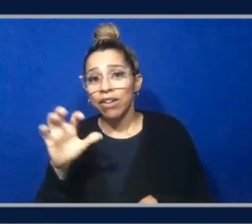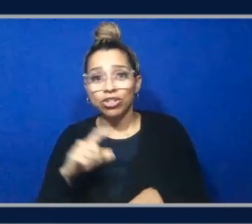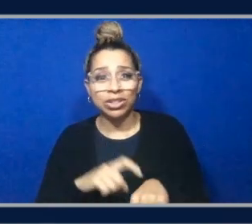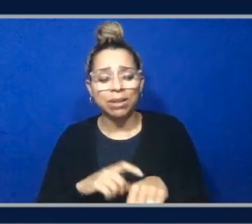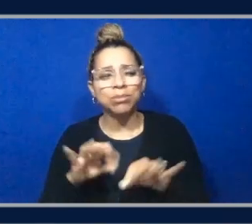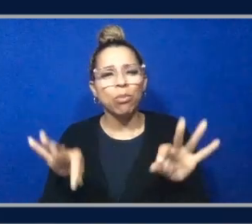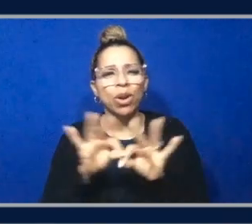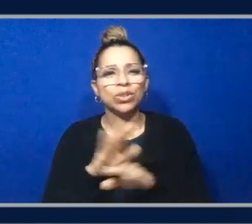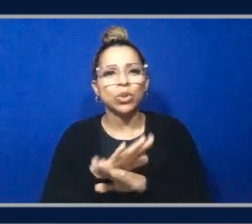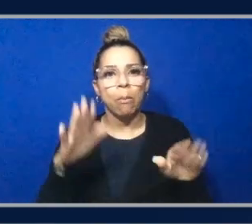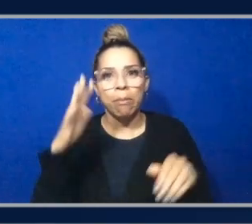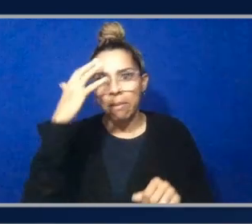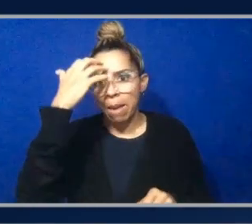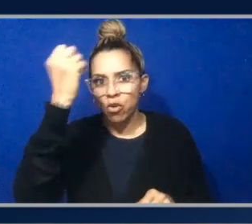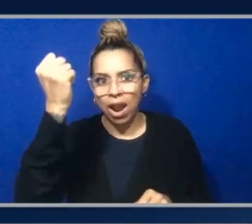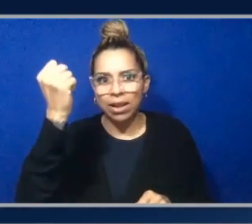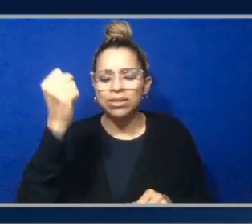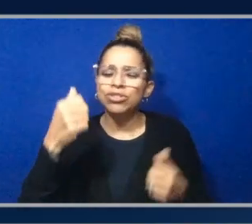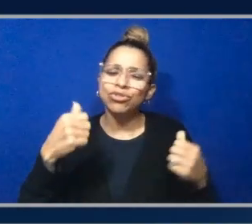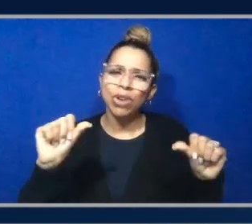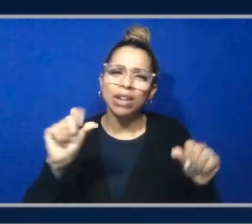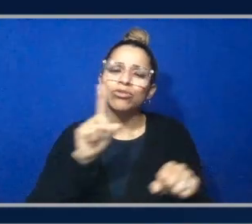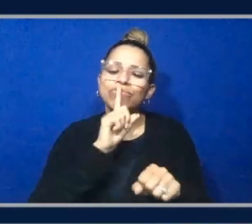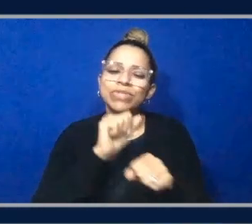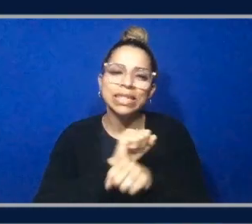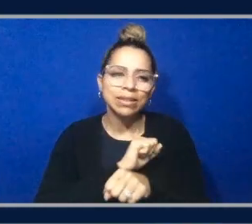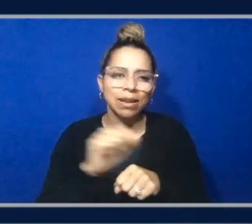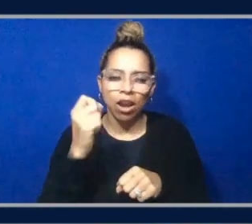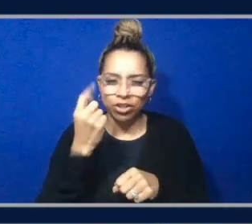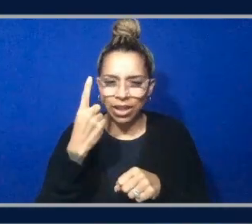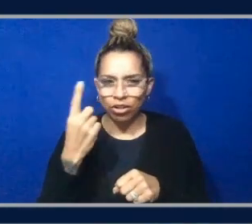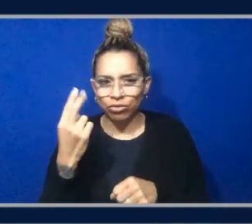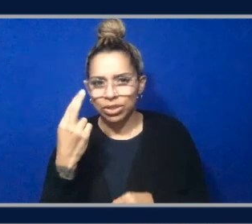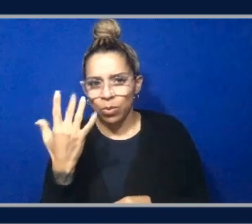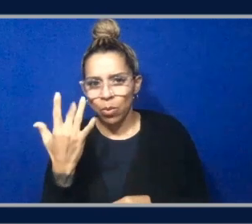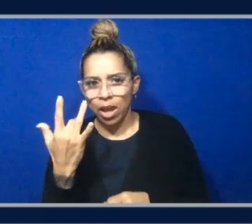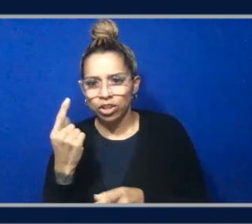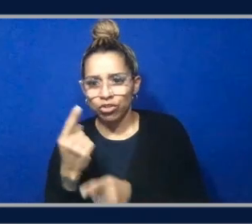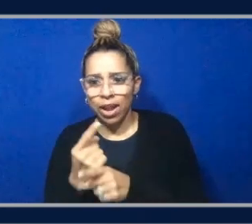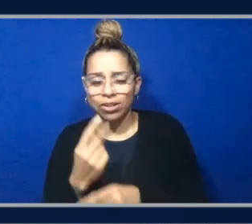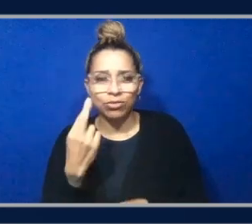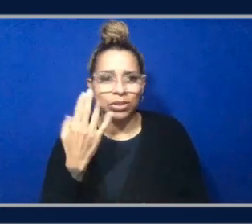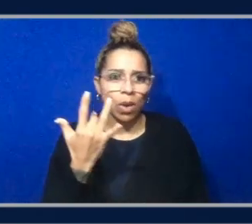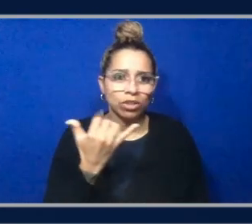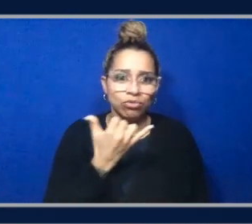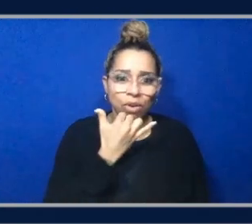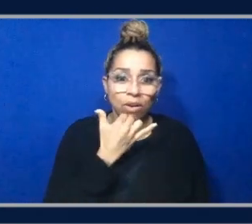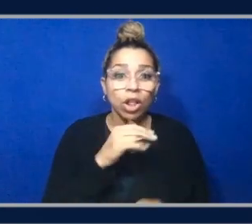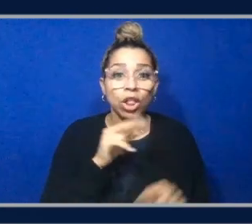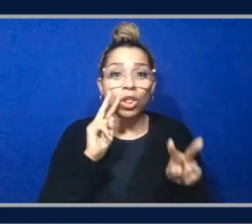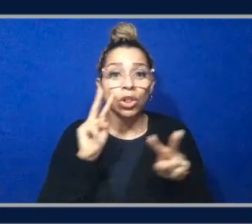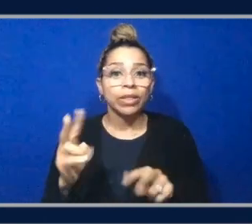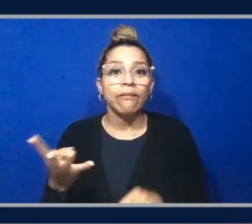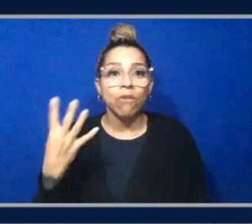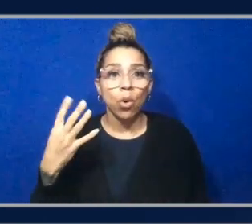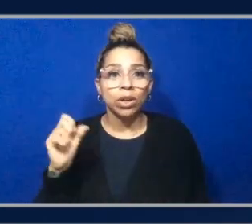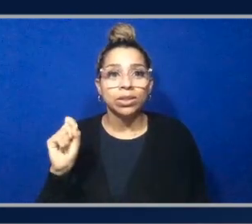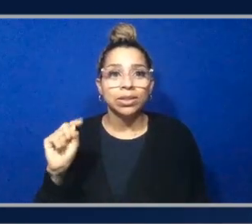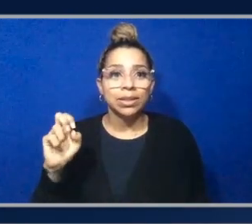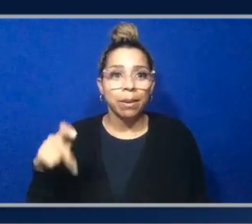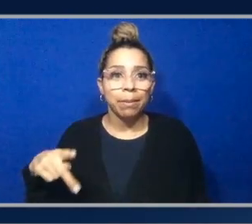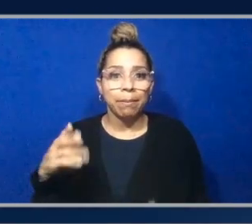what's happening here. Like try to really understand why it's correct. Why isn't correct. Go through the four-step plan. you can bring that back up, Ivan,